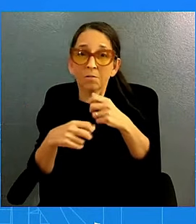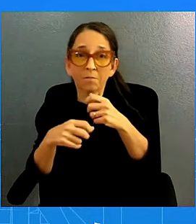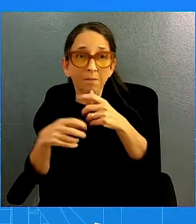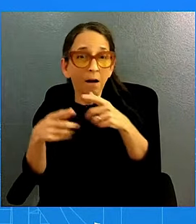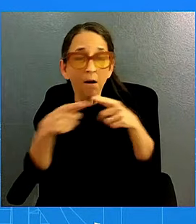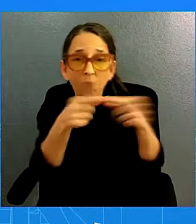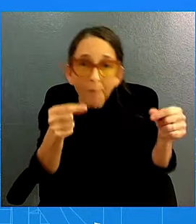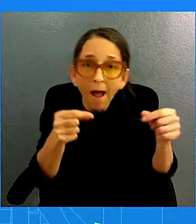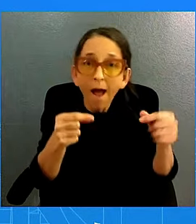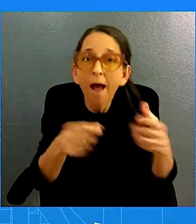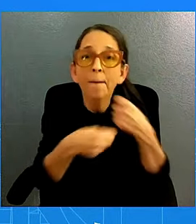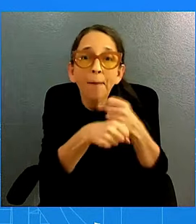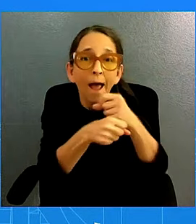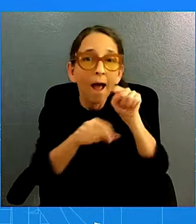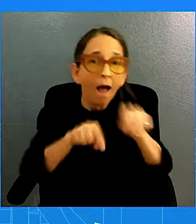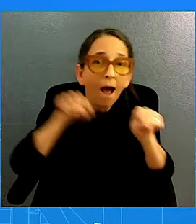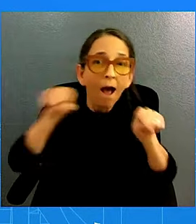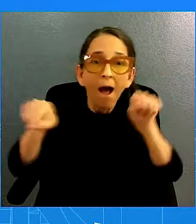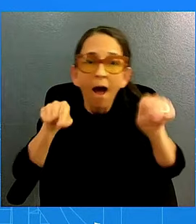I'm aware of no such communication.